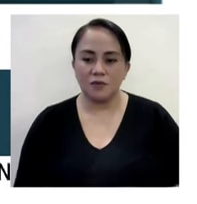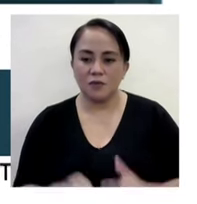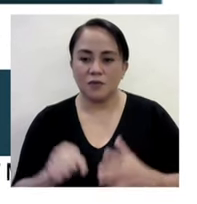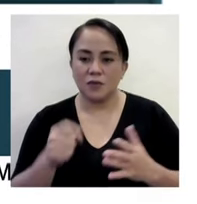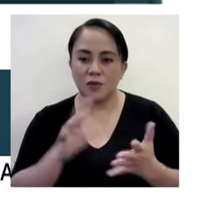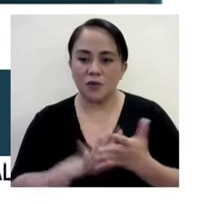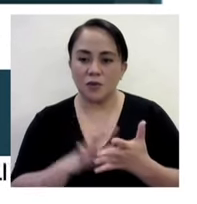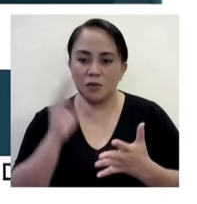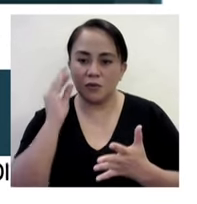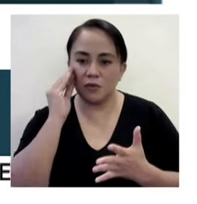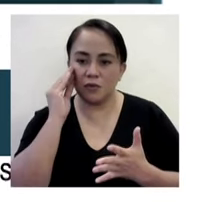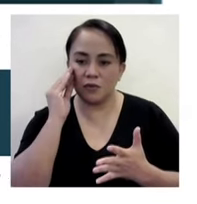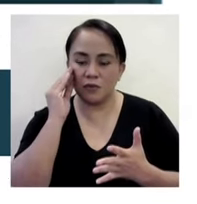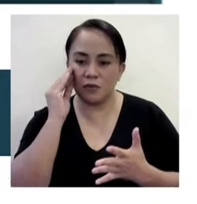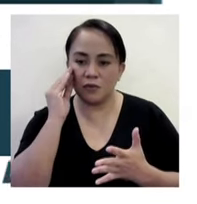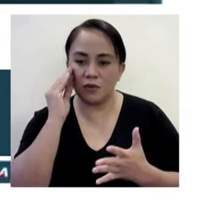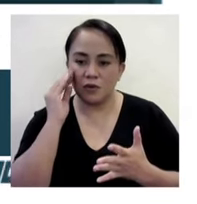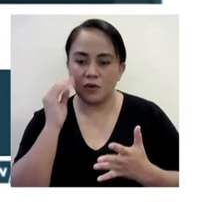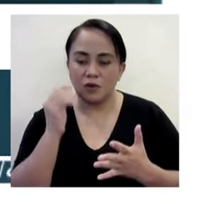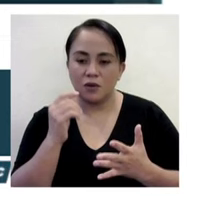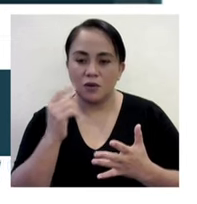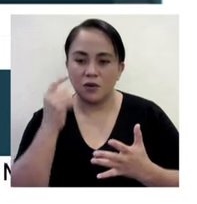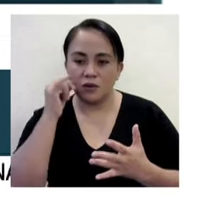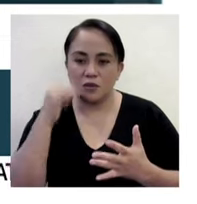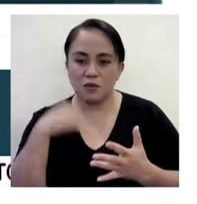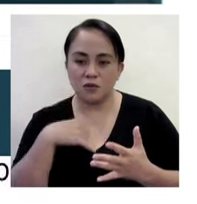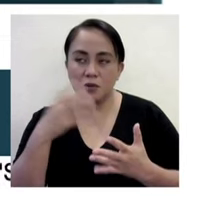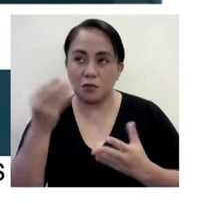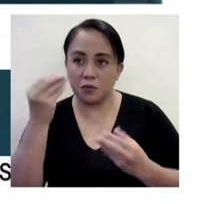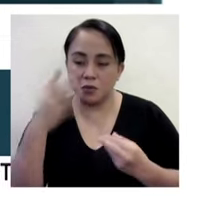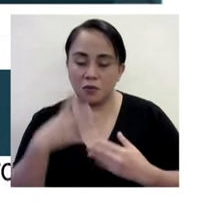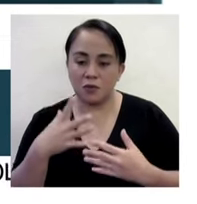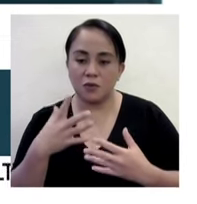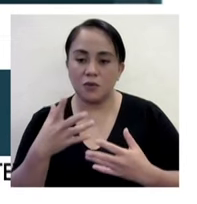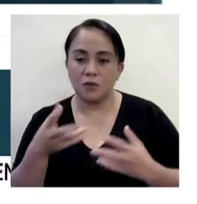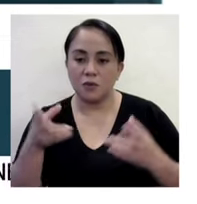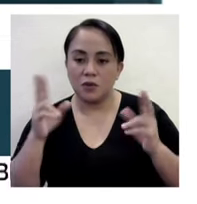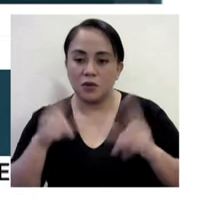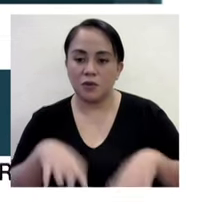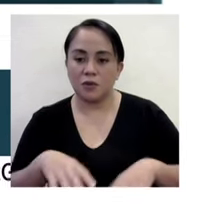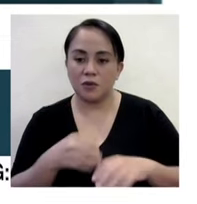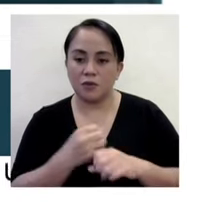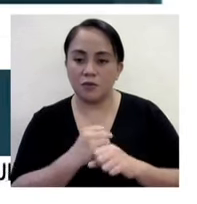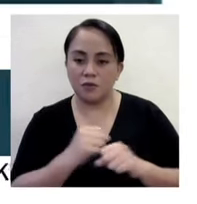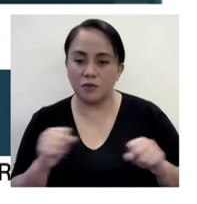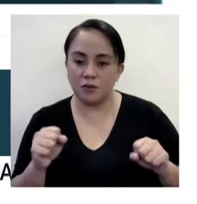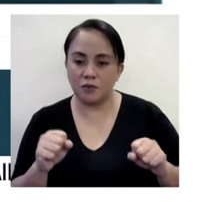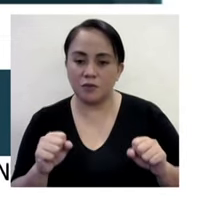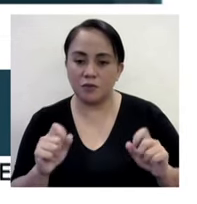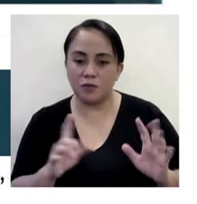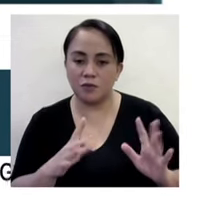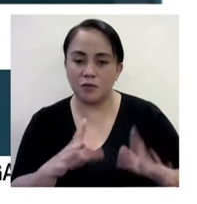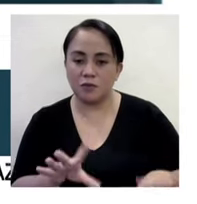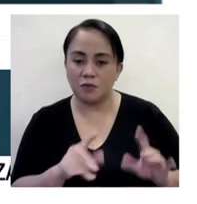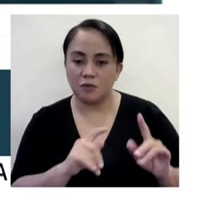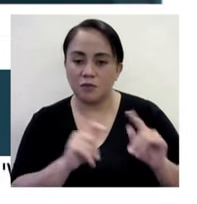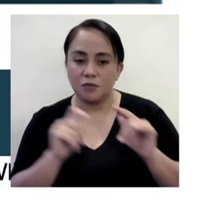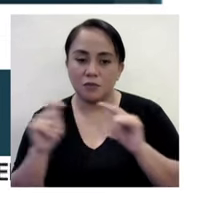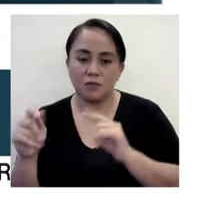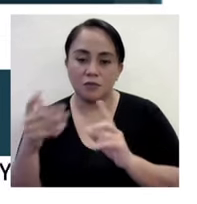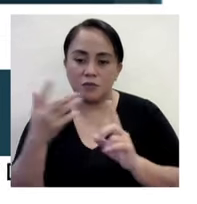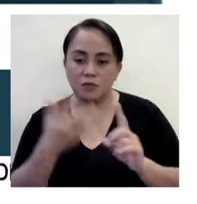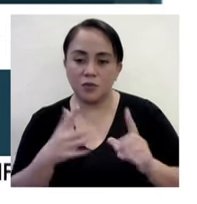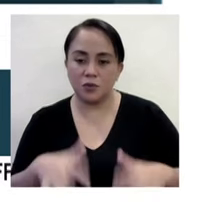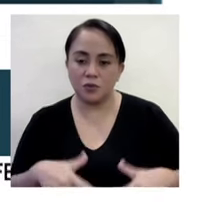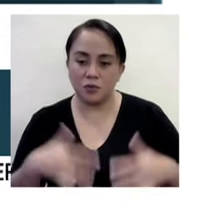learned from the Qatari government yesterday, hours before the actual release or transfer, that she was